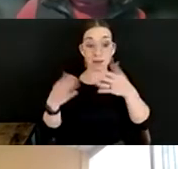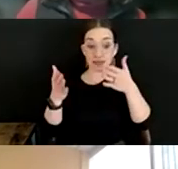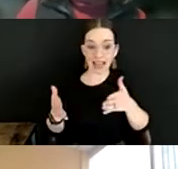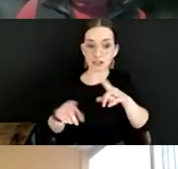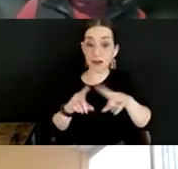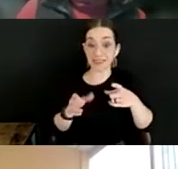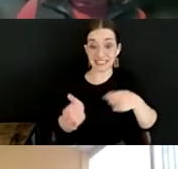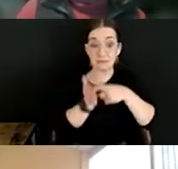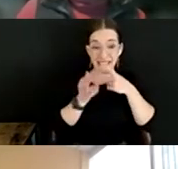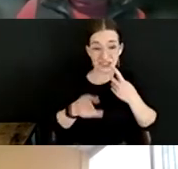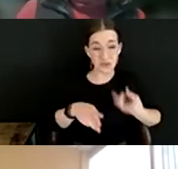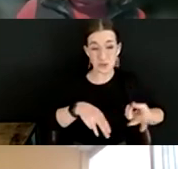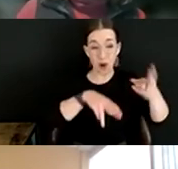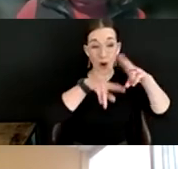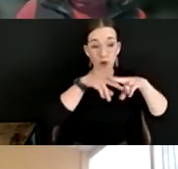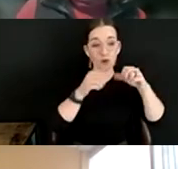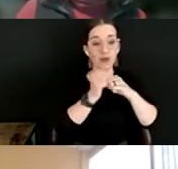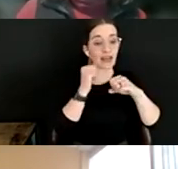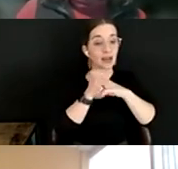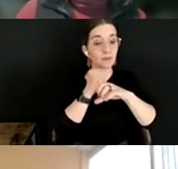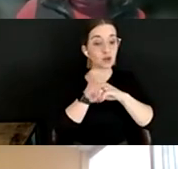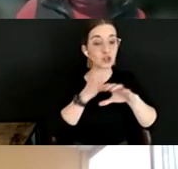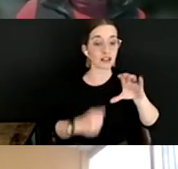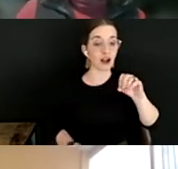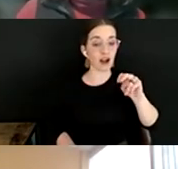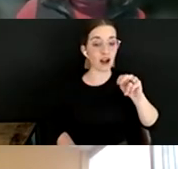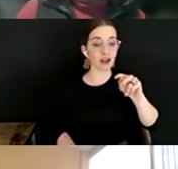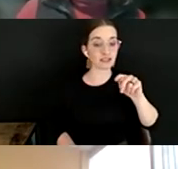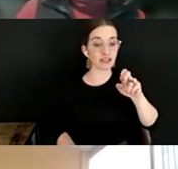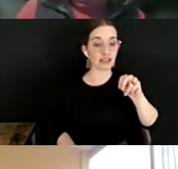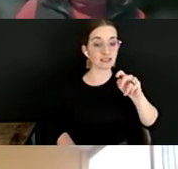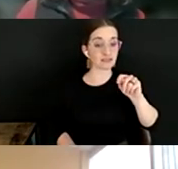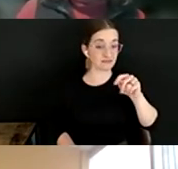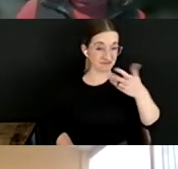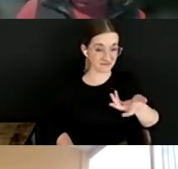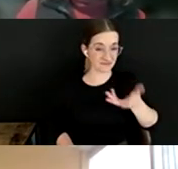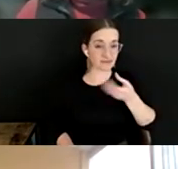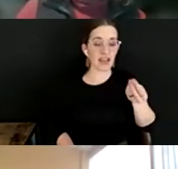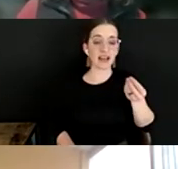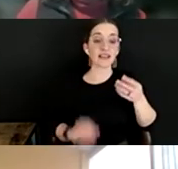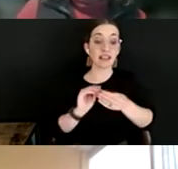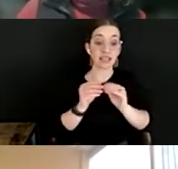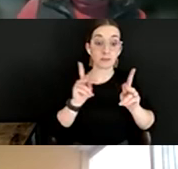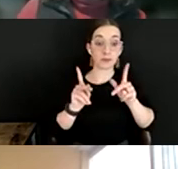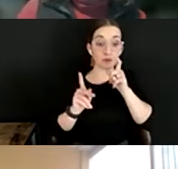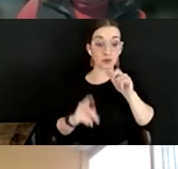with commercial content. And the number of people particularly joining the IATSE union has